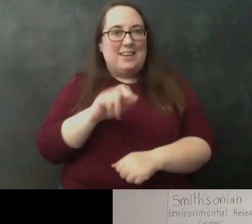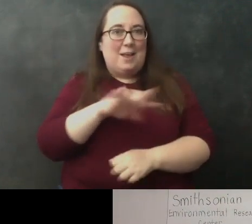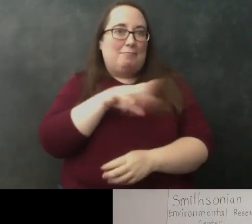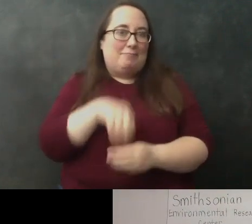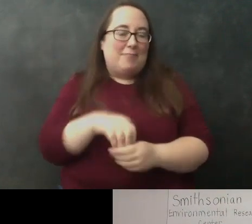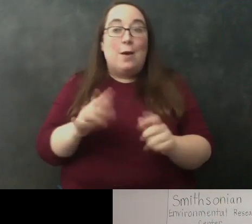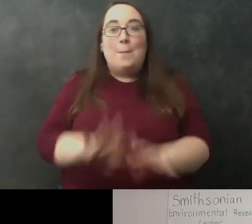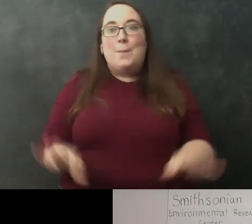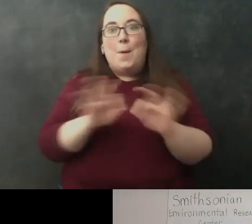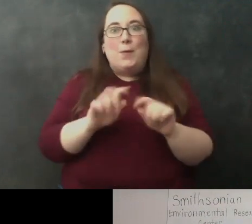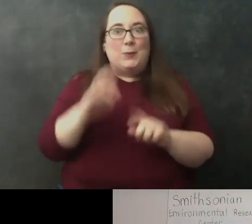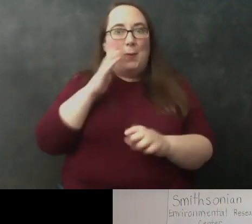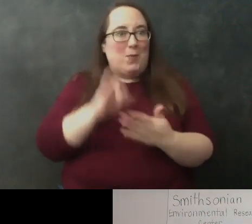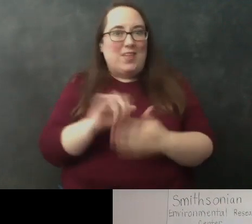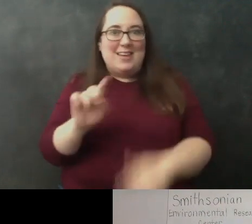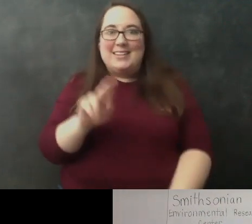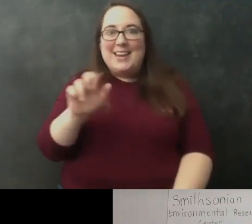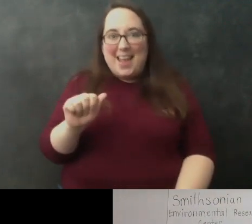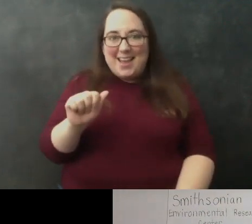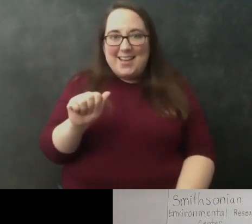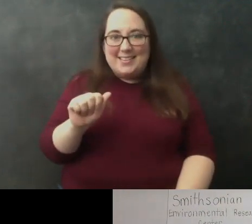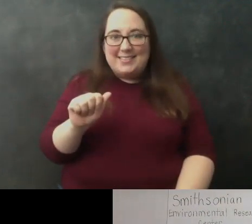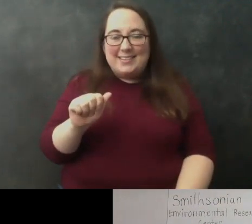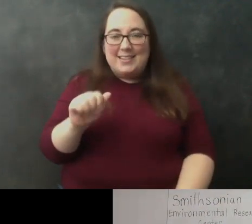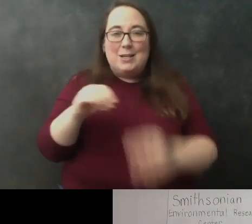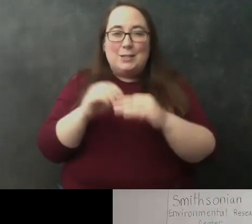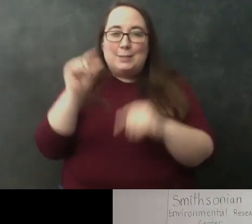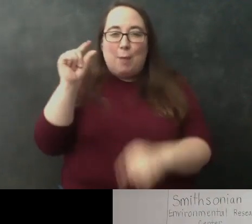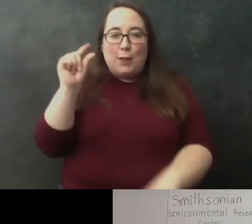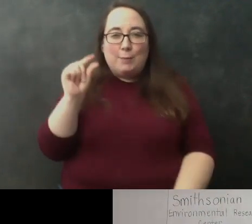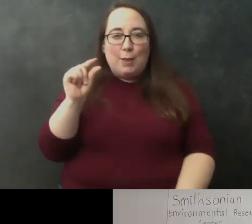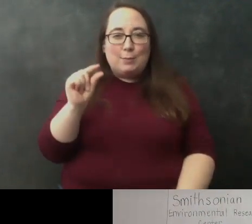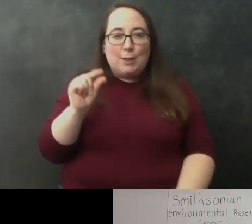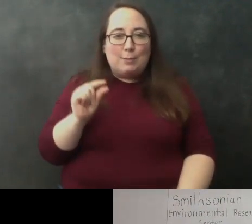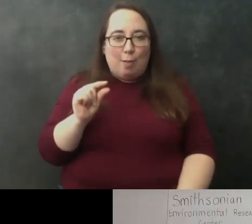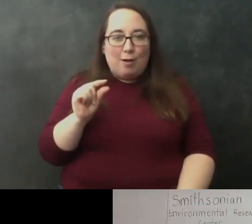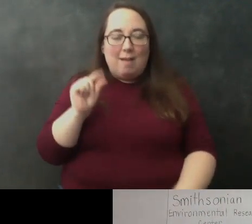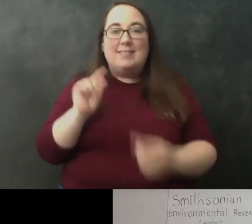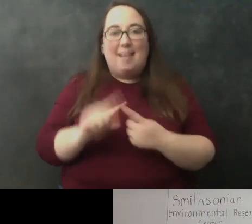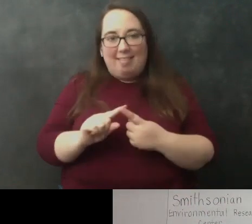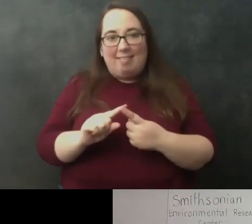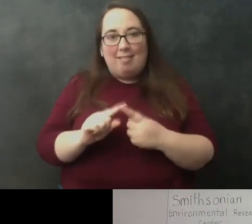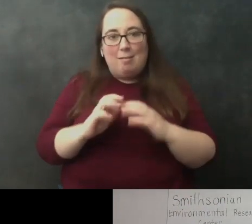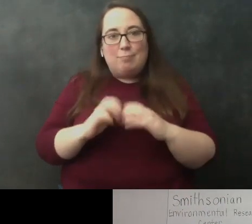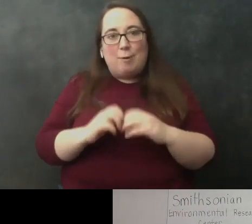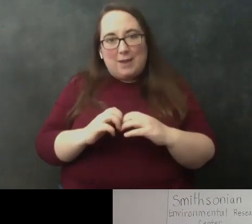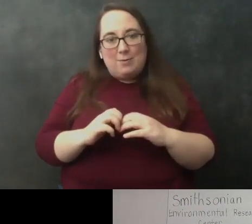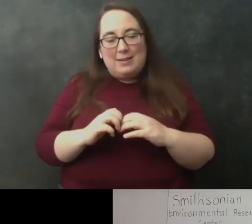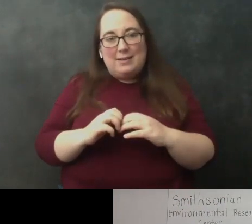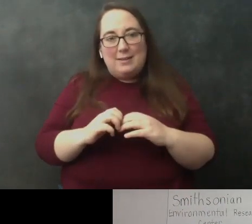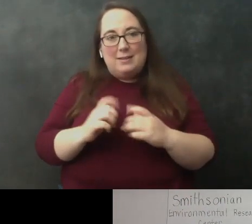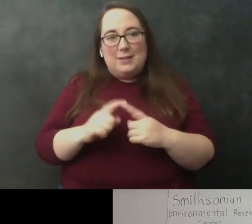it's important to know that that dna would get into smaller and smaller pieces over time until it eventually broke down into the single